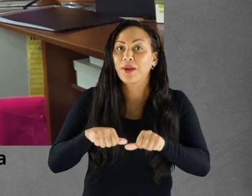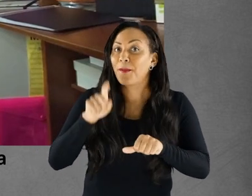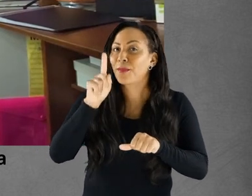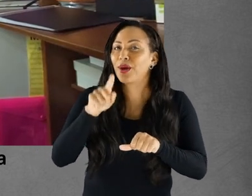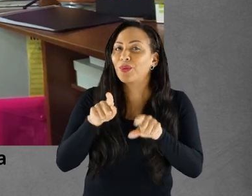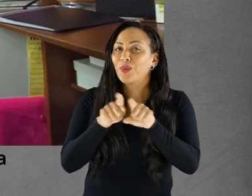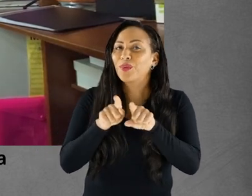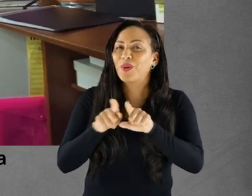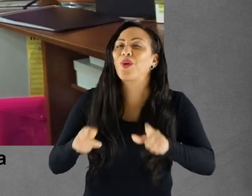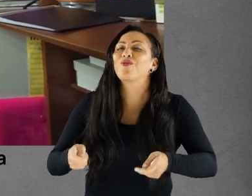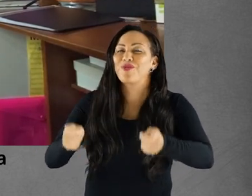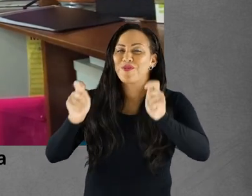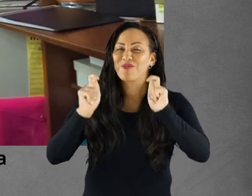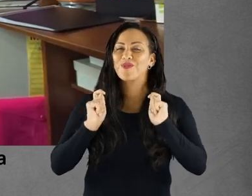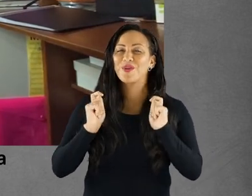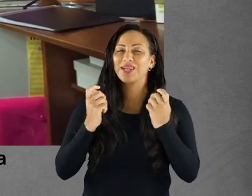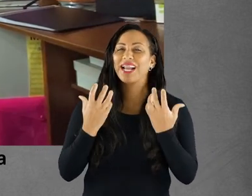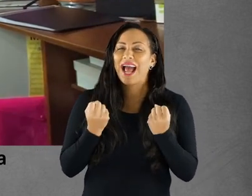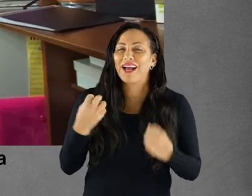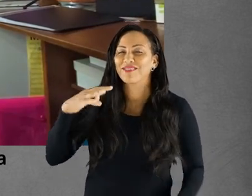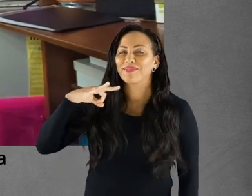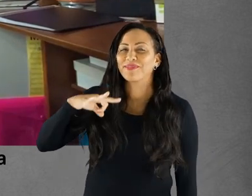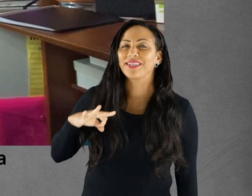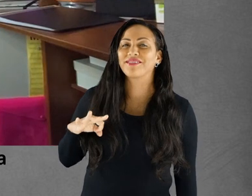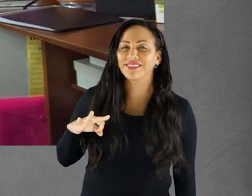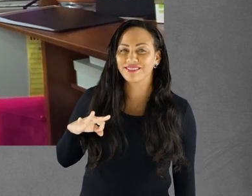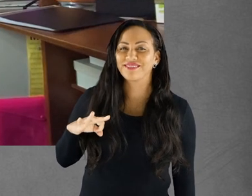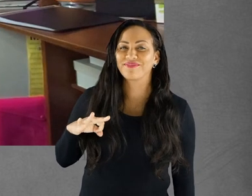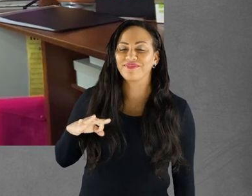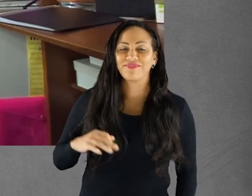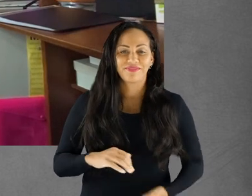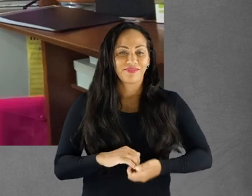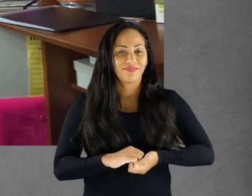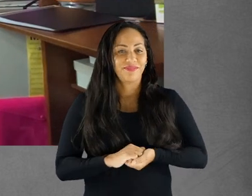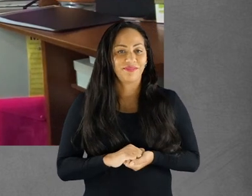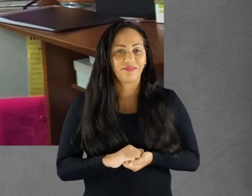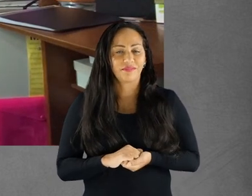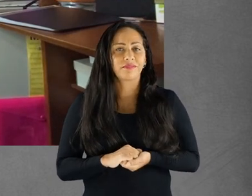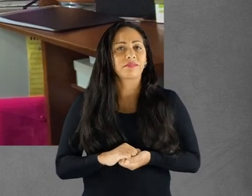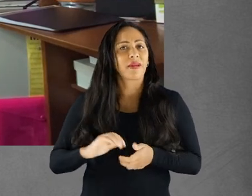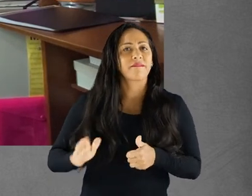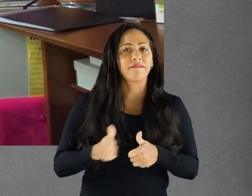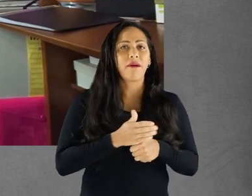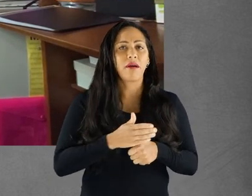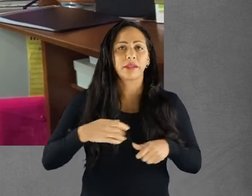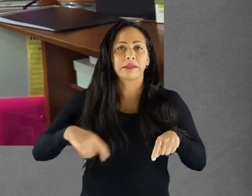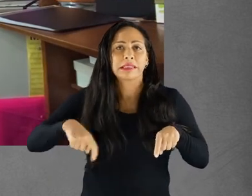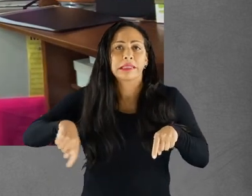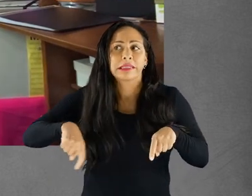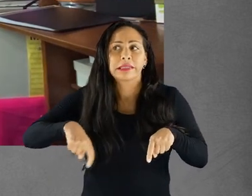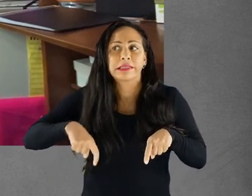rewarding one. At first I was petrified.